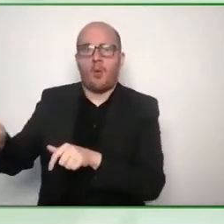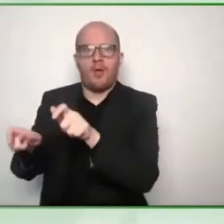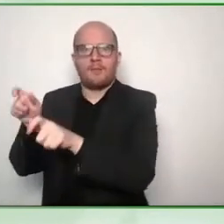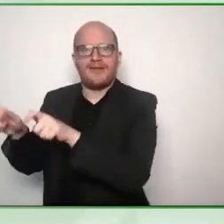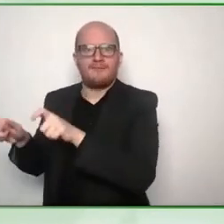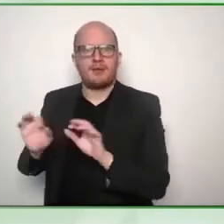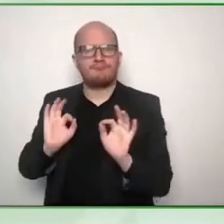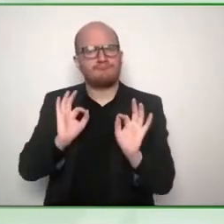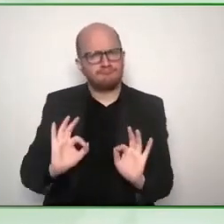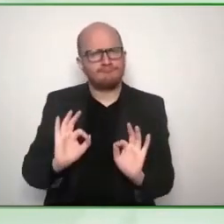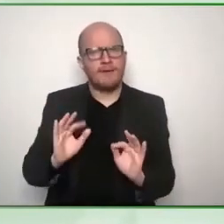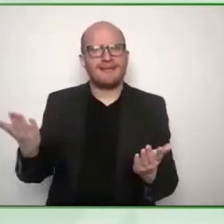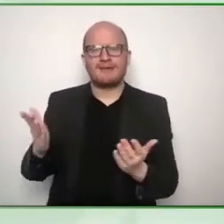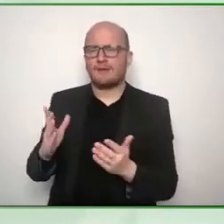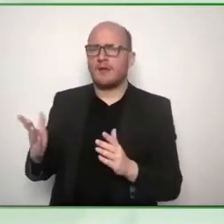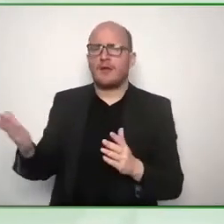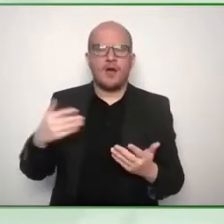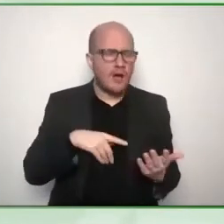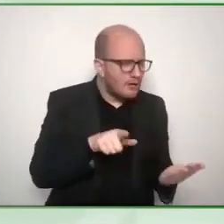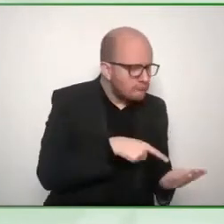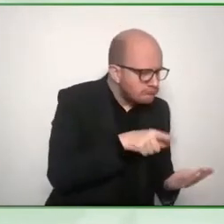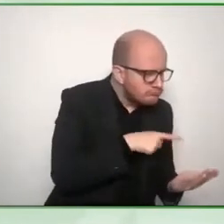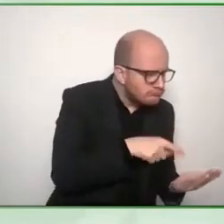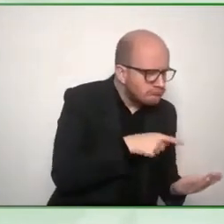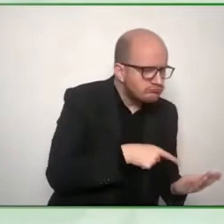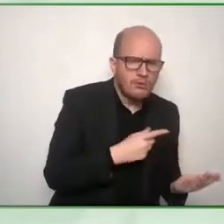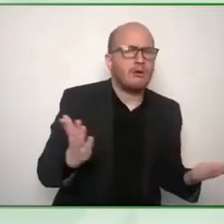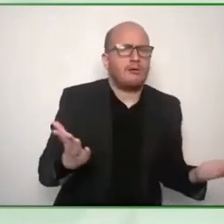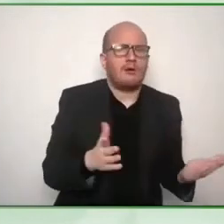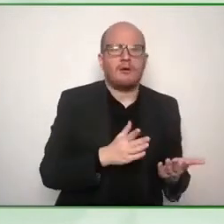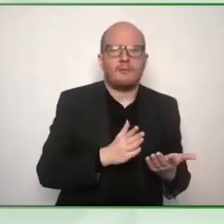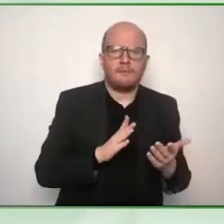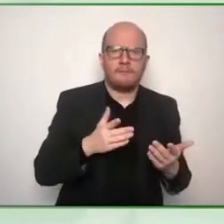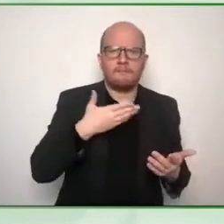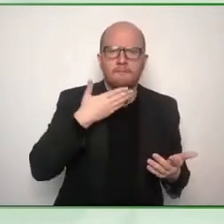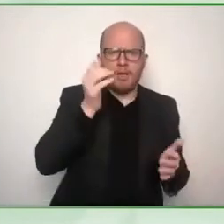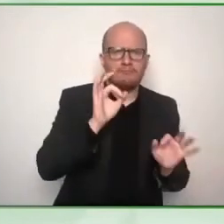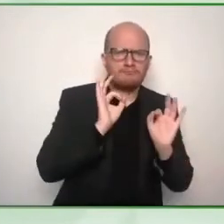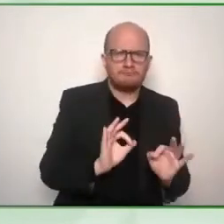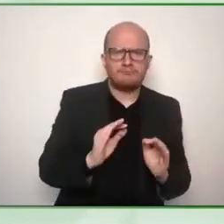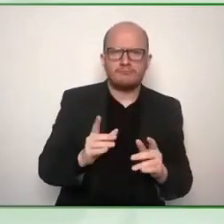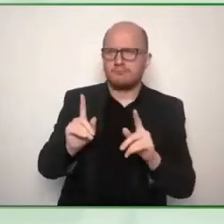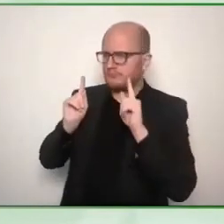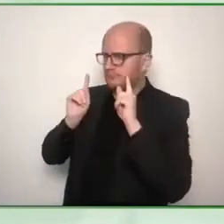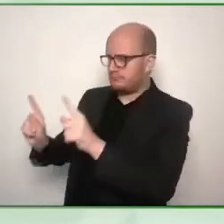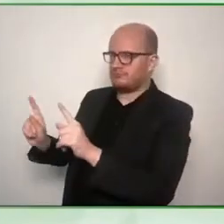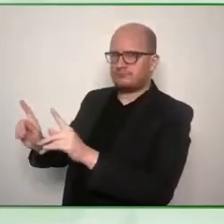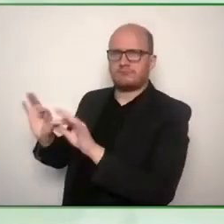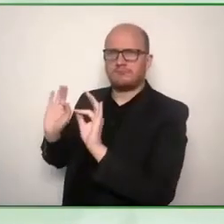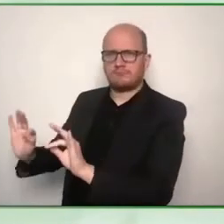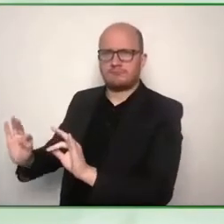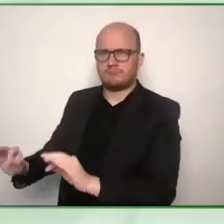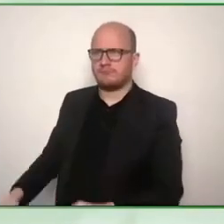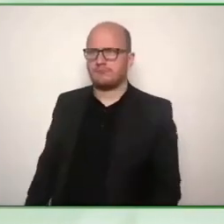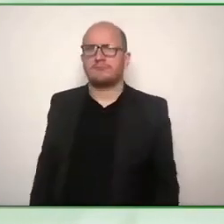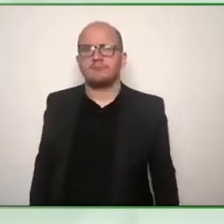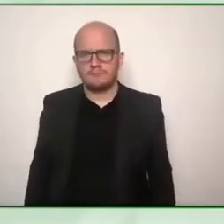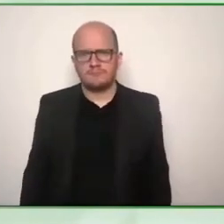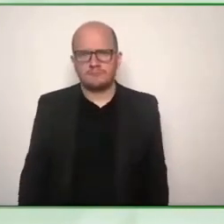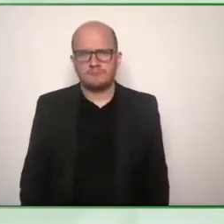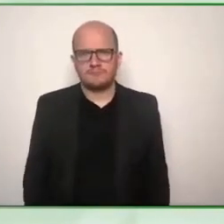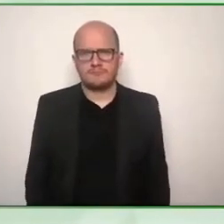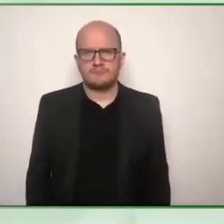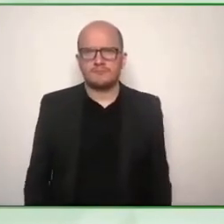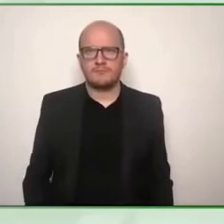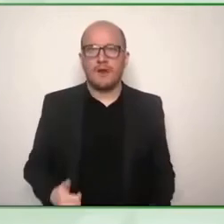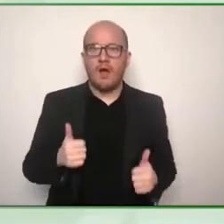and i'd like to take this opportunity because i just noticed that we have also an additional expert who has just joined us which is